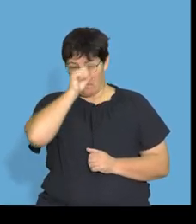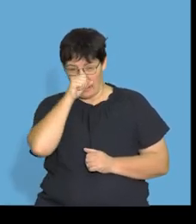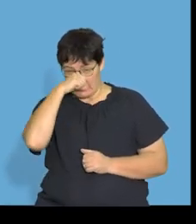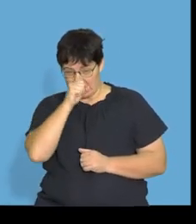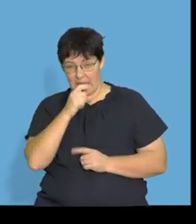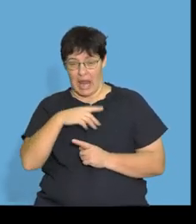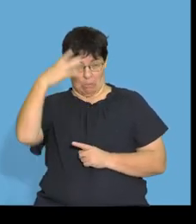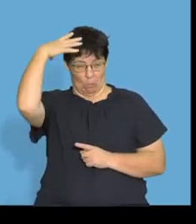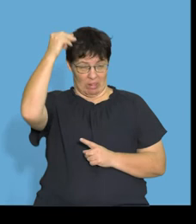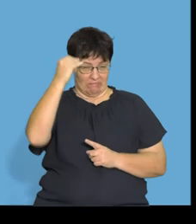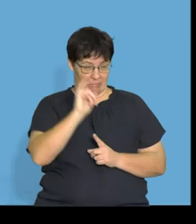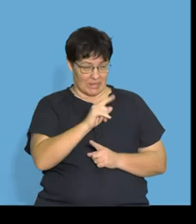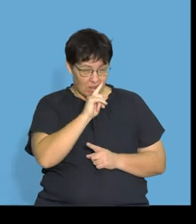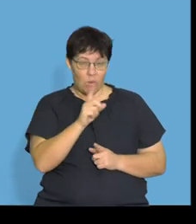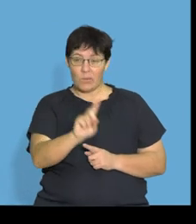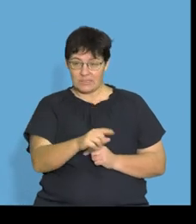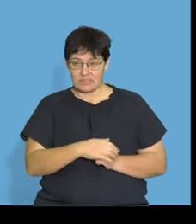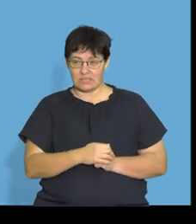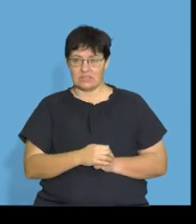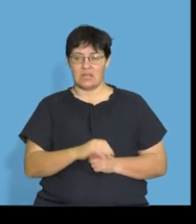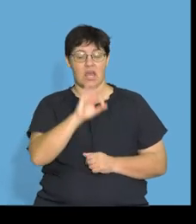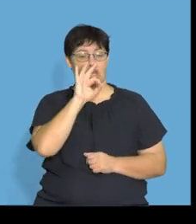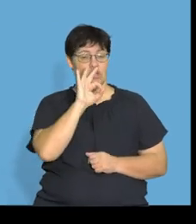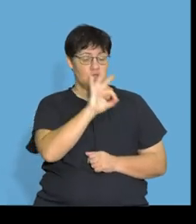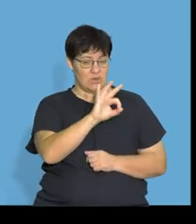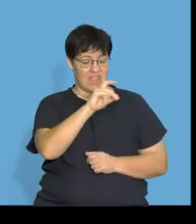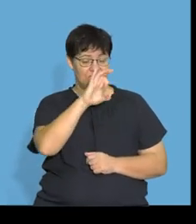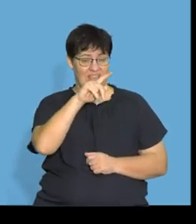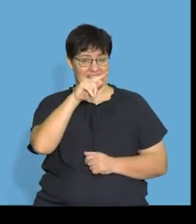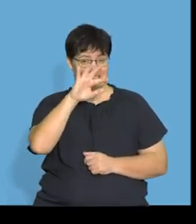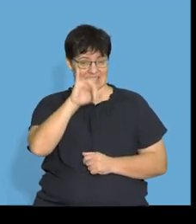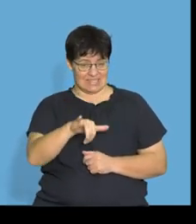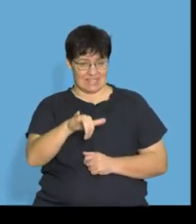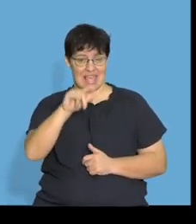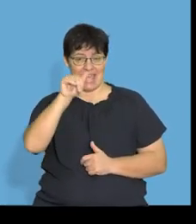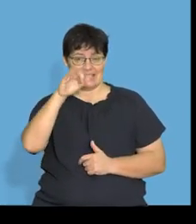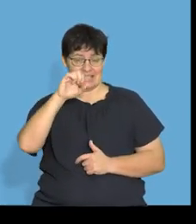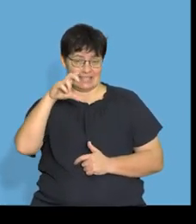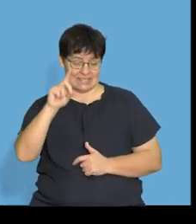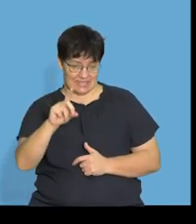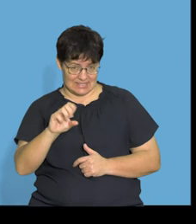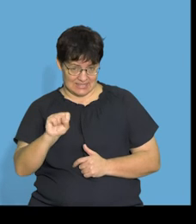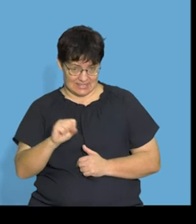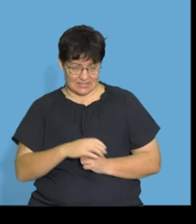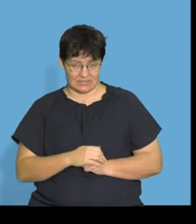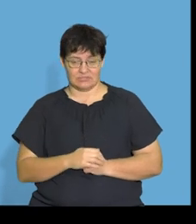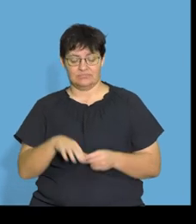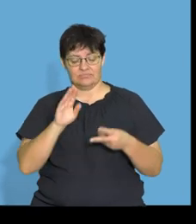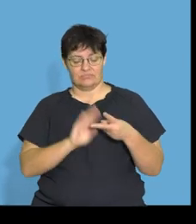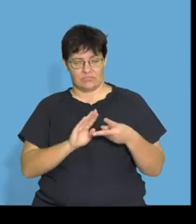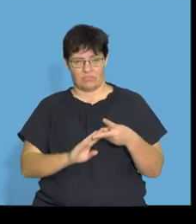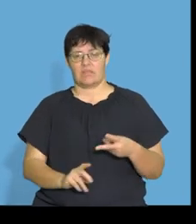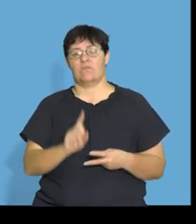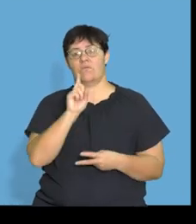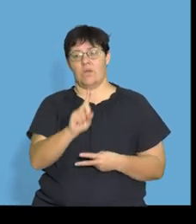bad wolf. So the answer was three fatty acids and the